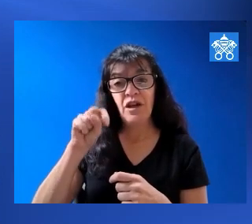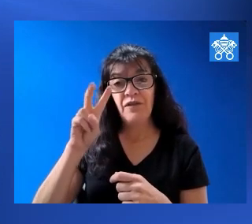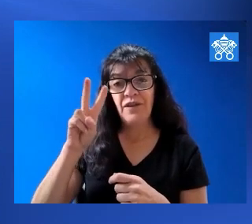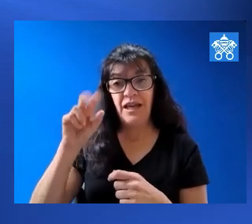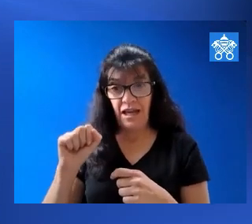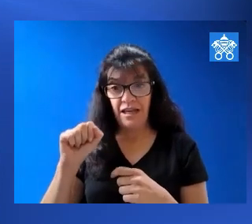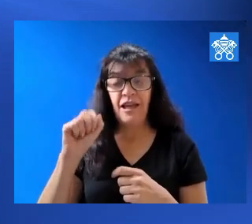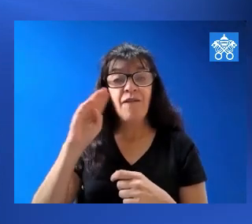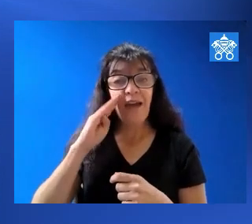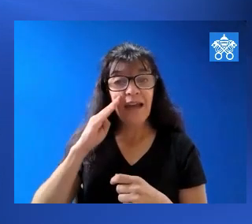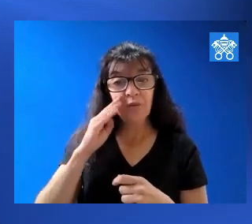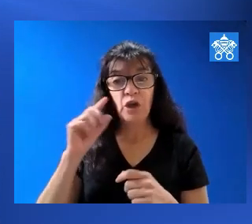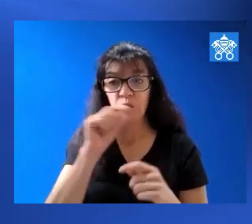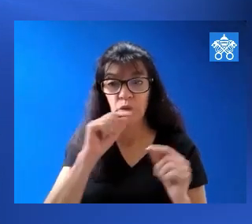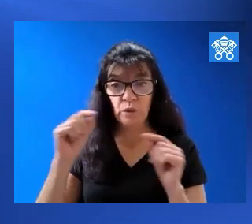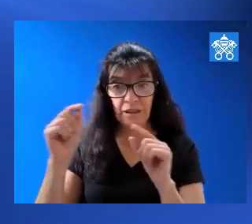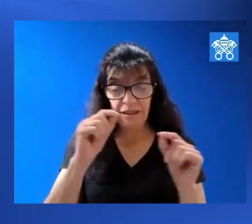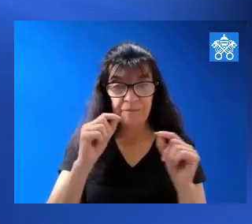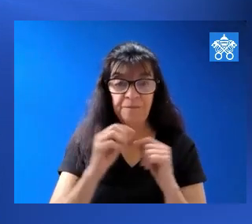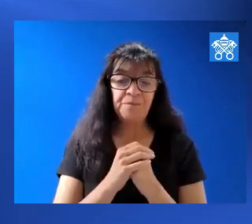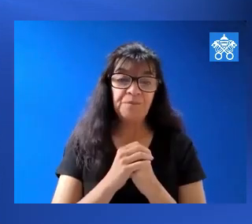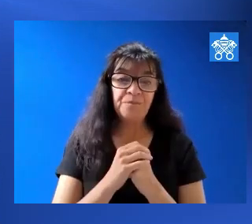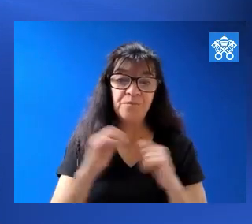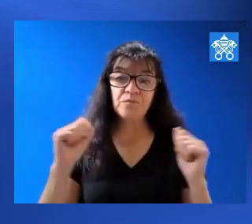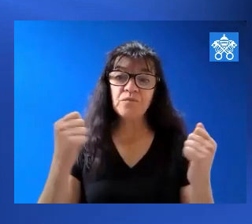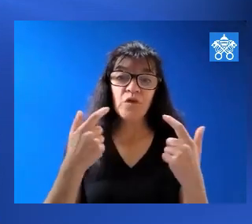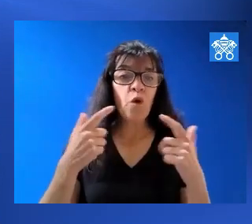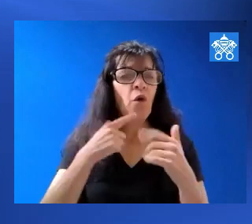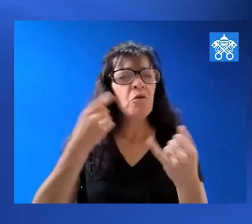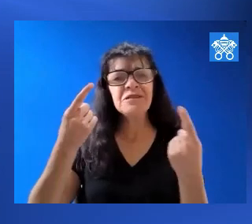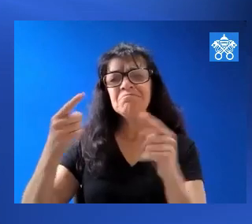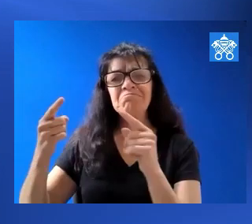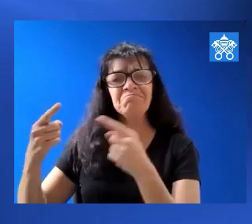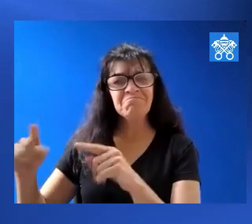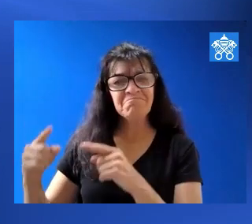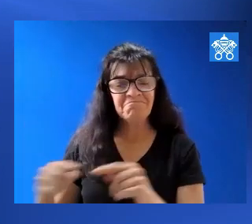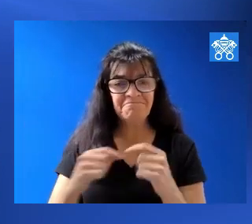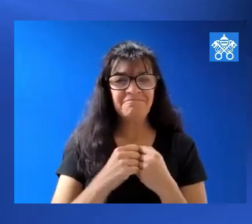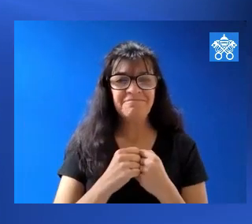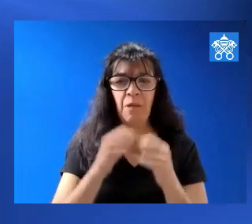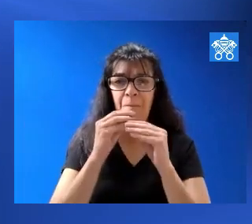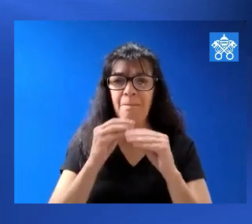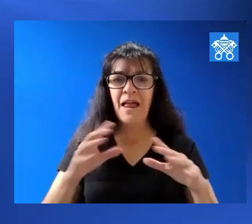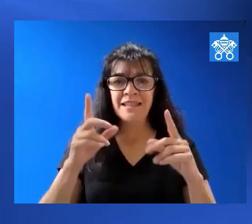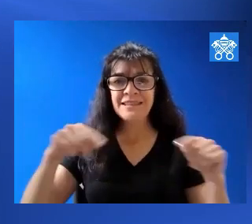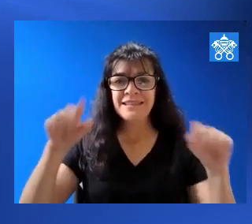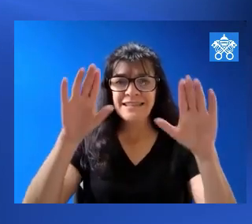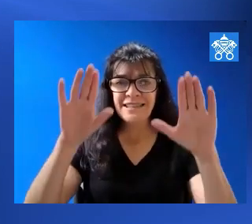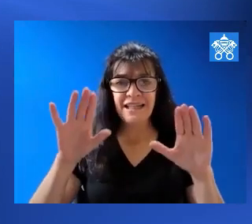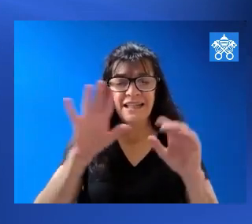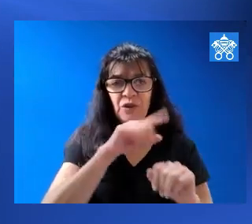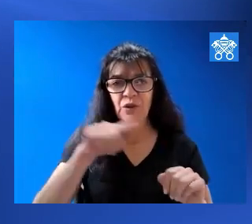and of course Twitter for all the latest. A blessed Sunday to you all.